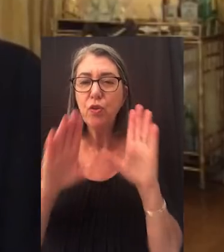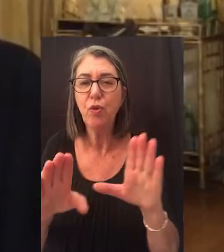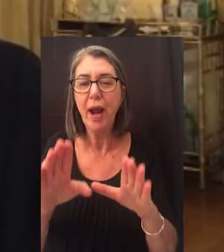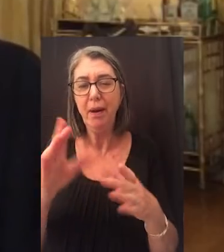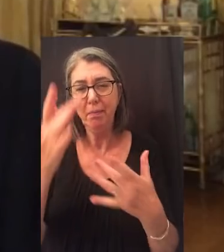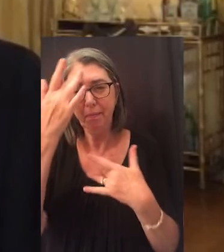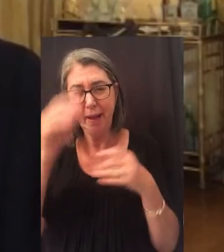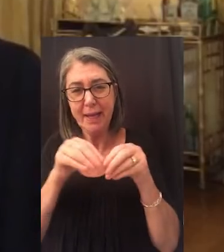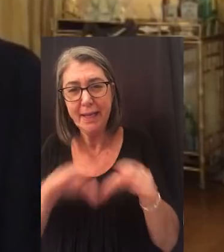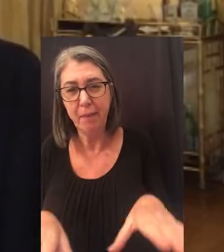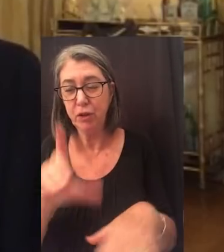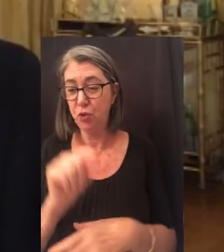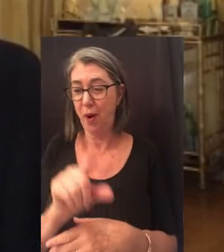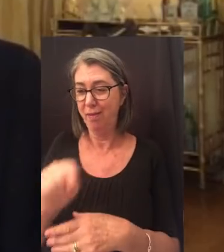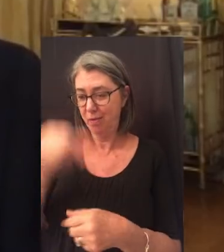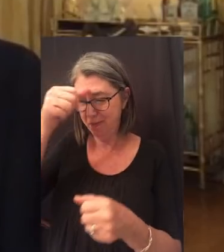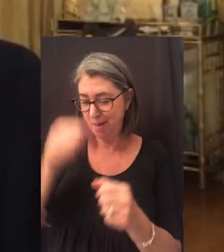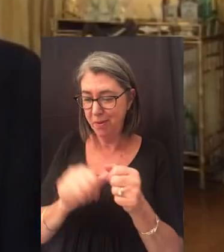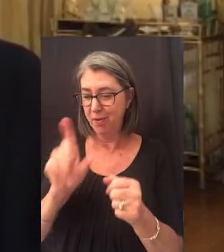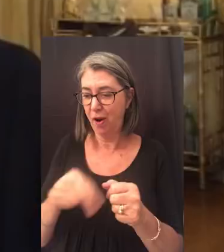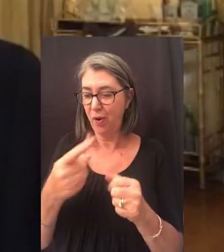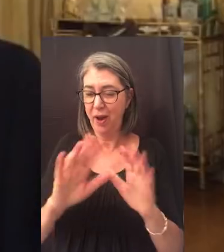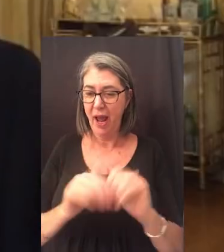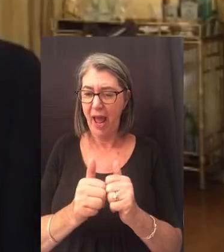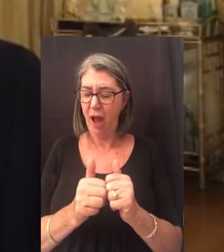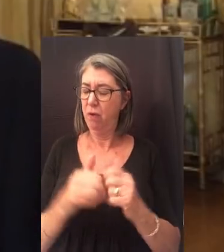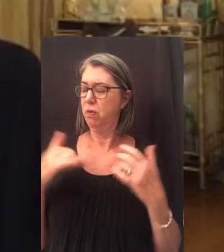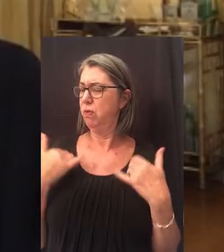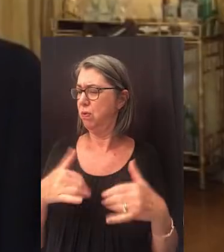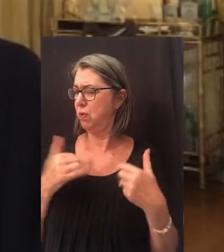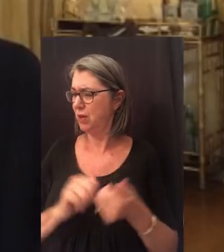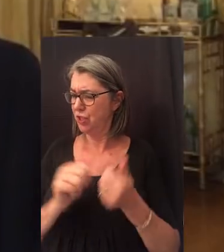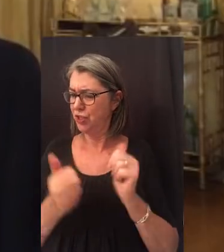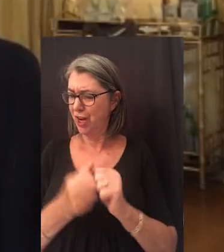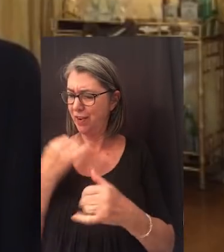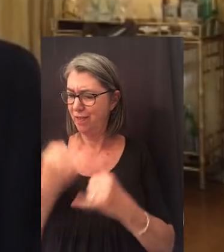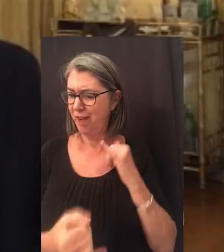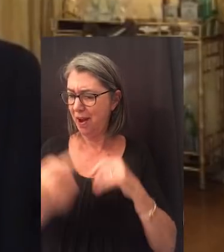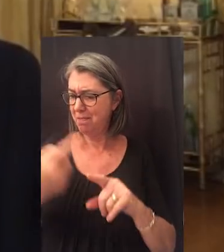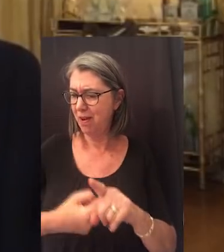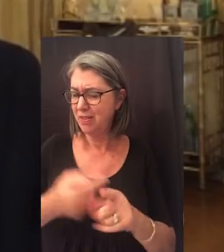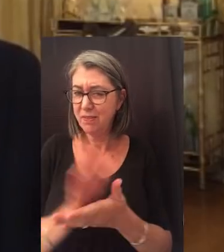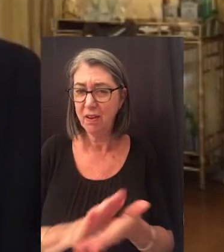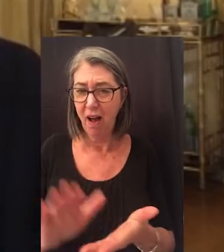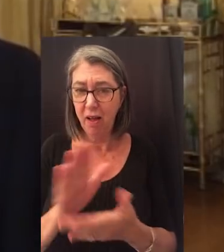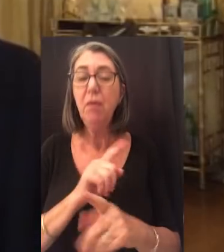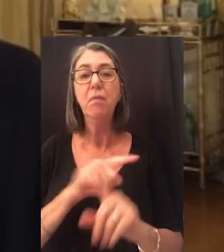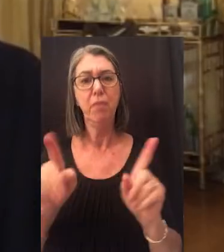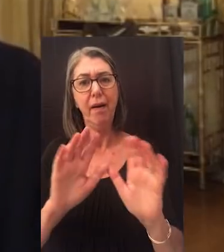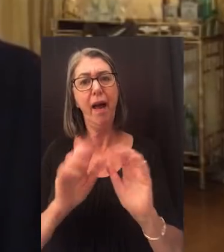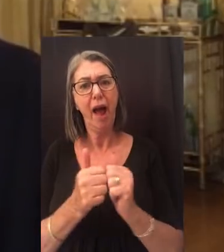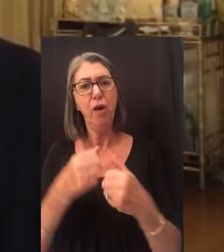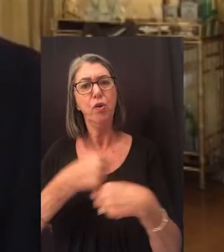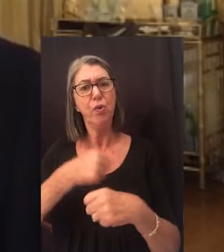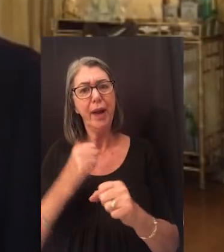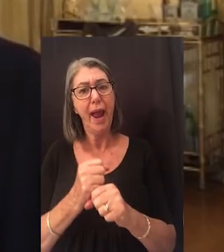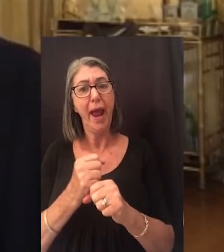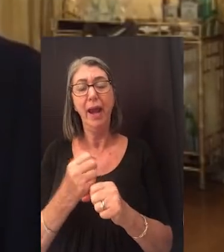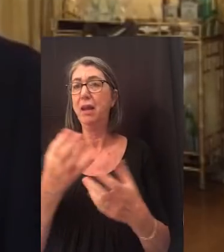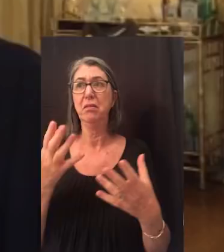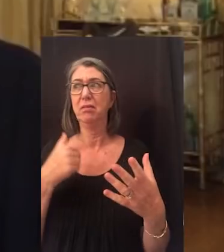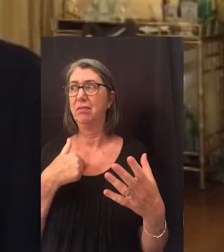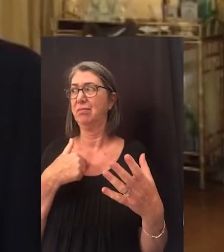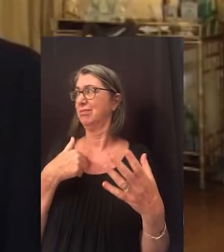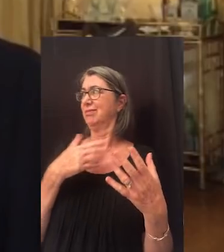2020. You'll remember not only how it remarkably altered your final months of college, but how it created previously